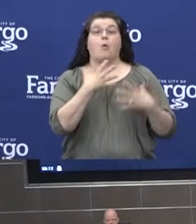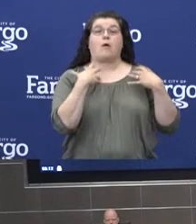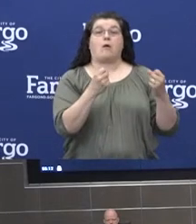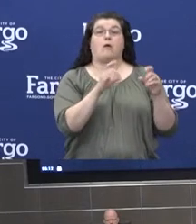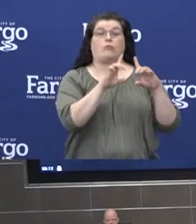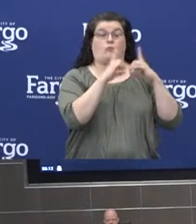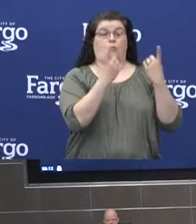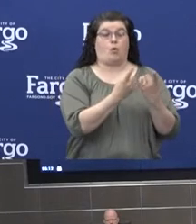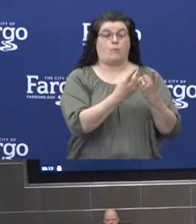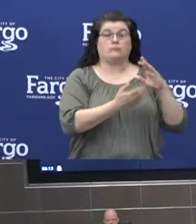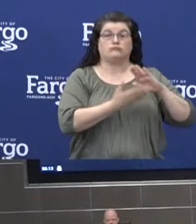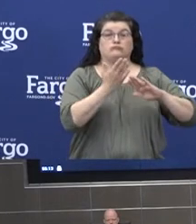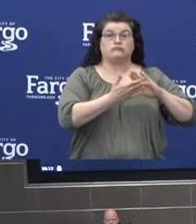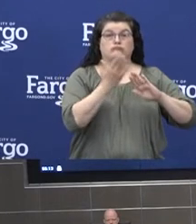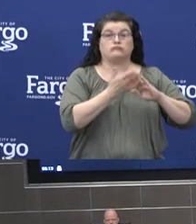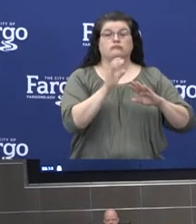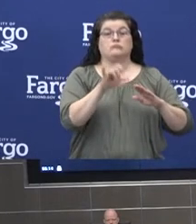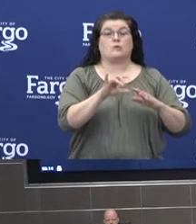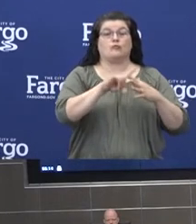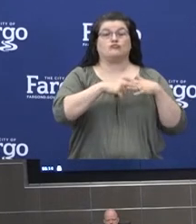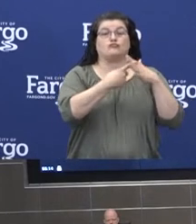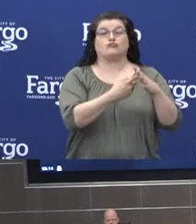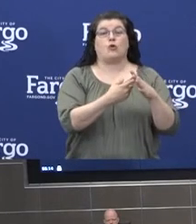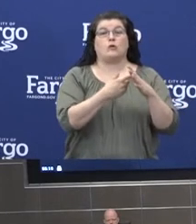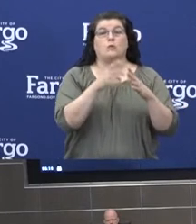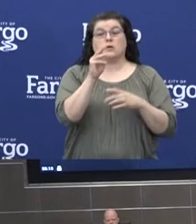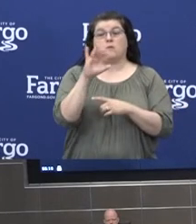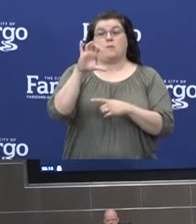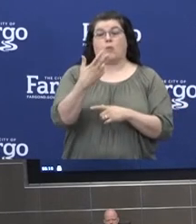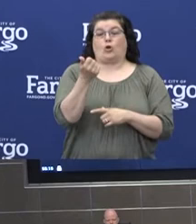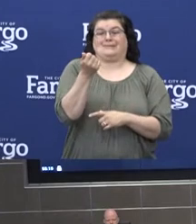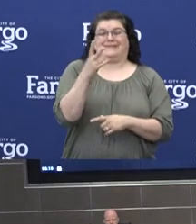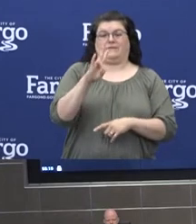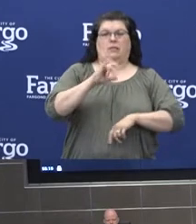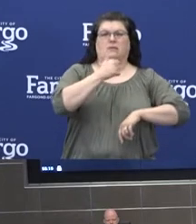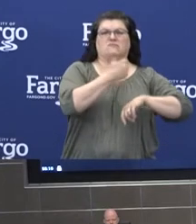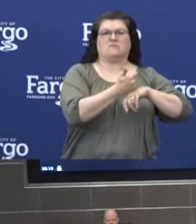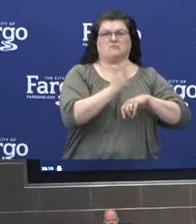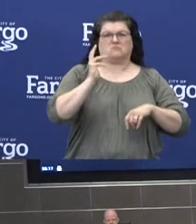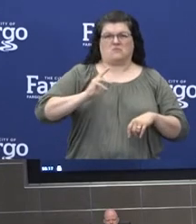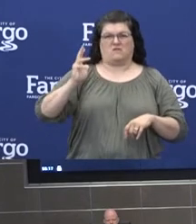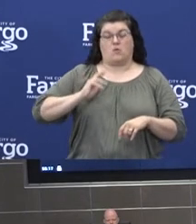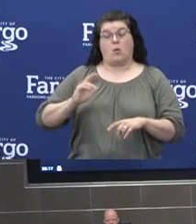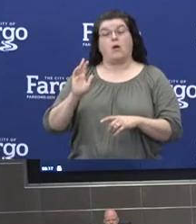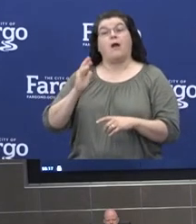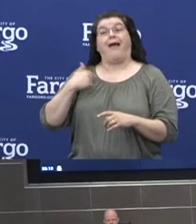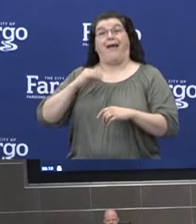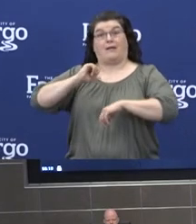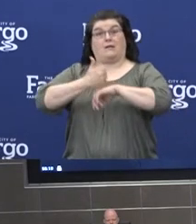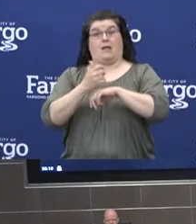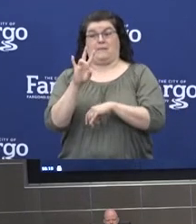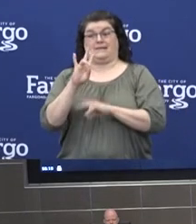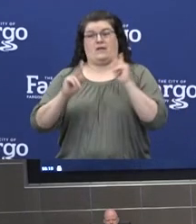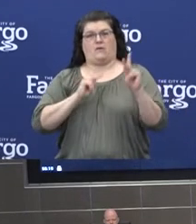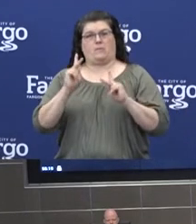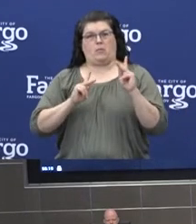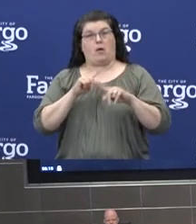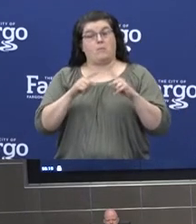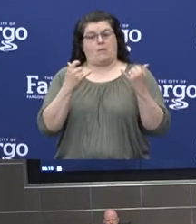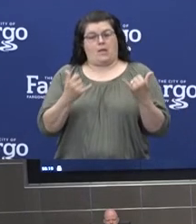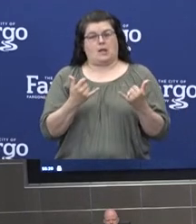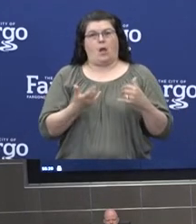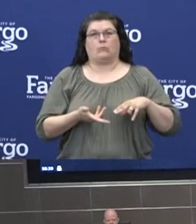Operations Center or the DOC, was stood up on March 17th. At that time there was only seven of us. As the needs have grown,